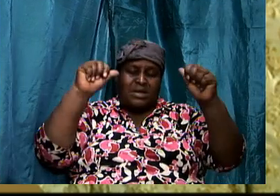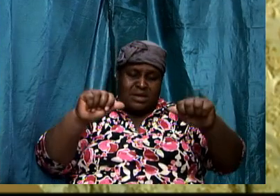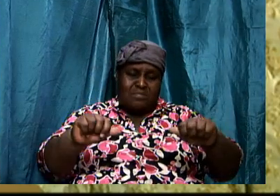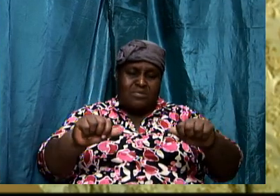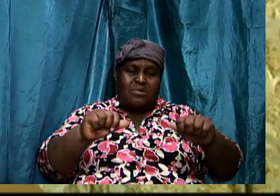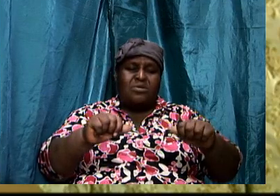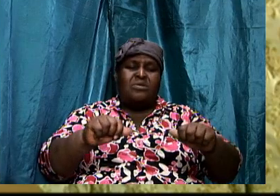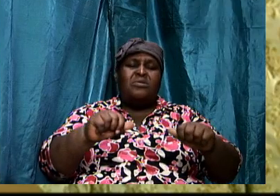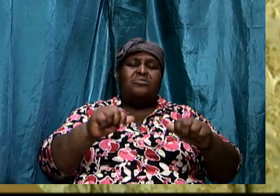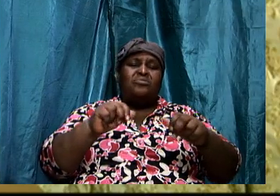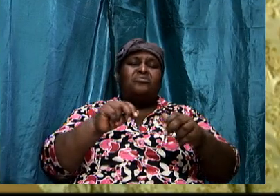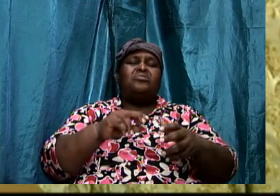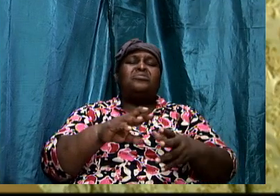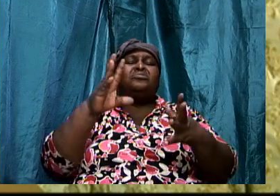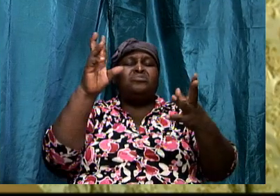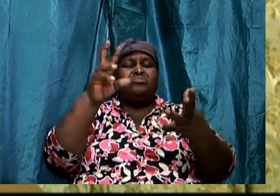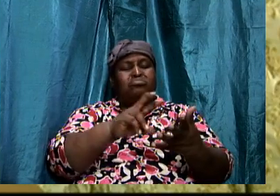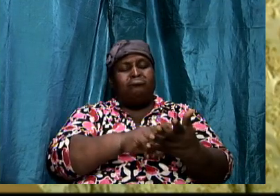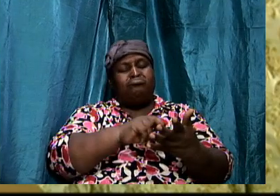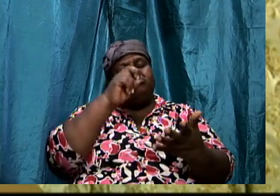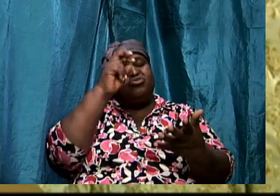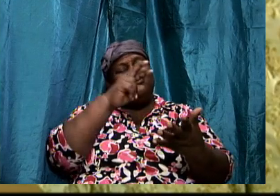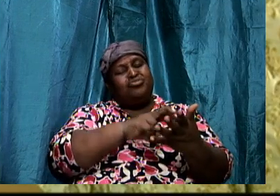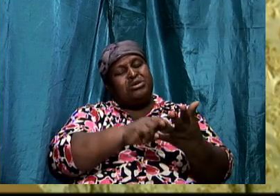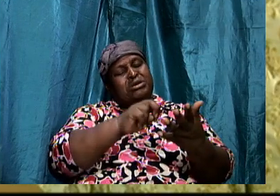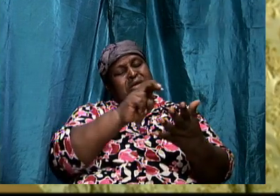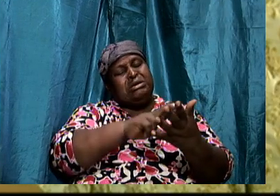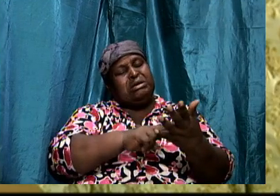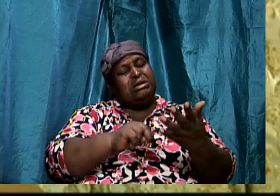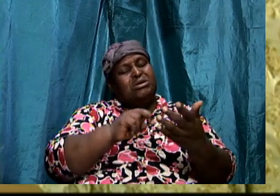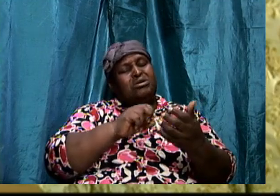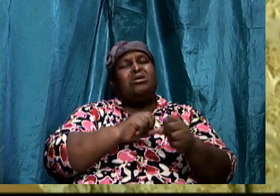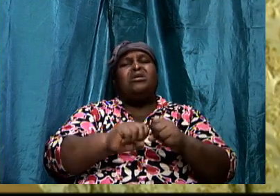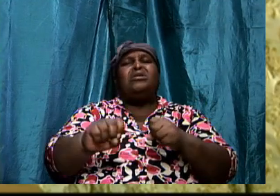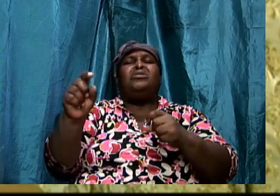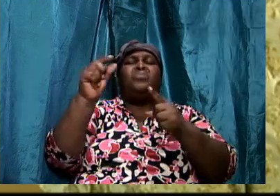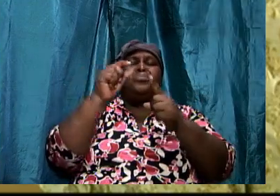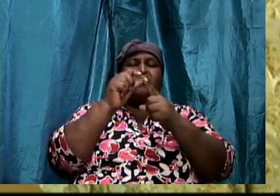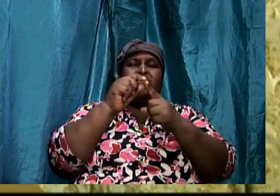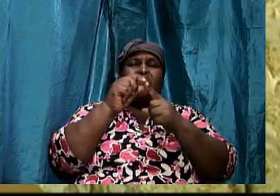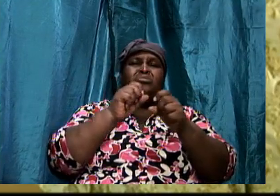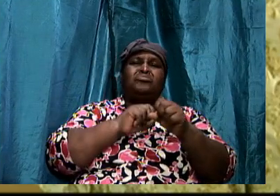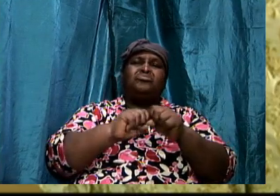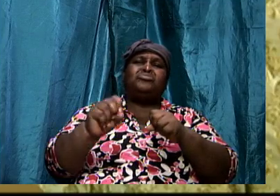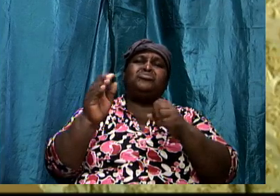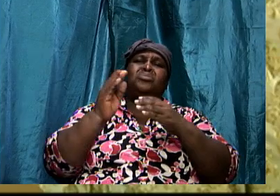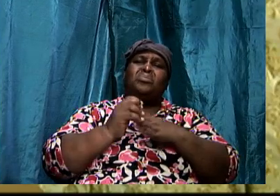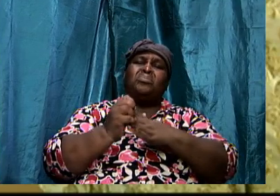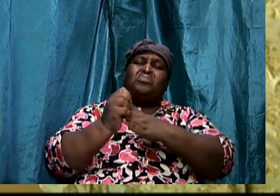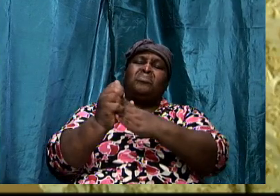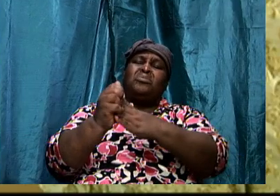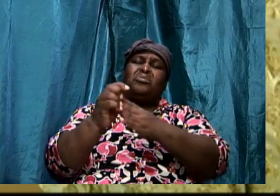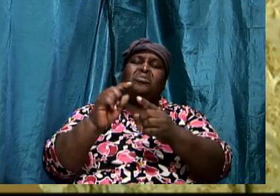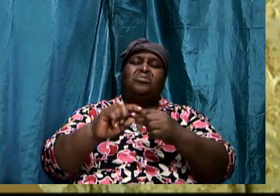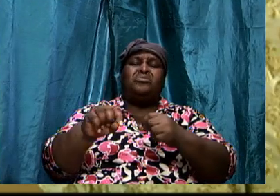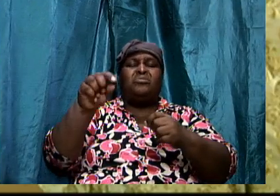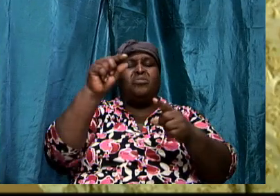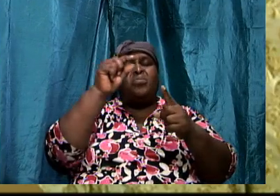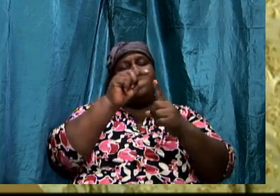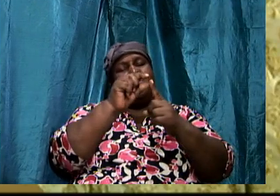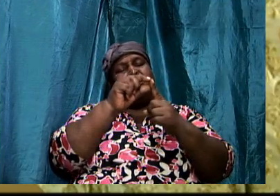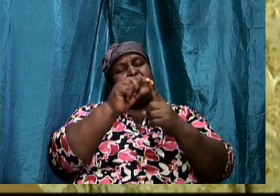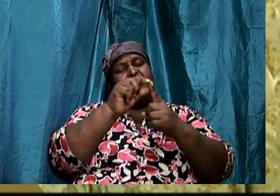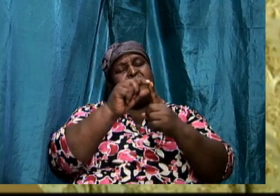source so that we can be guided, that according to the Word, it is a